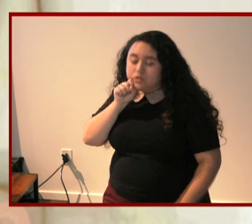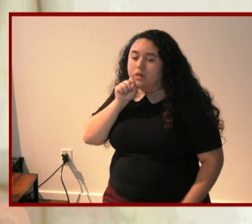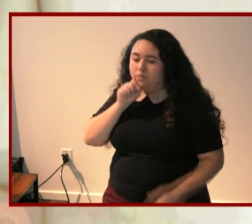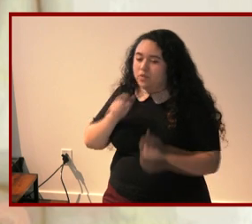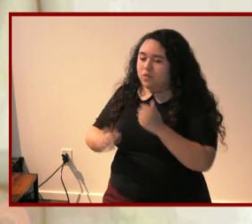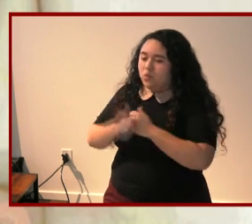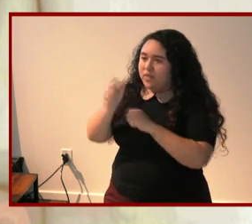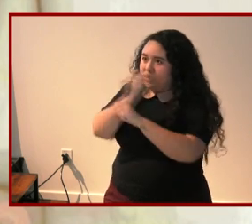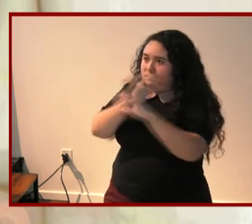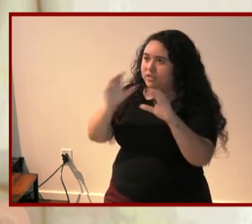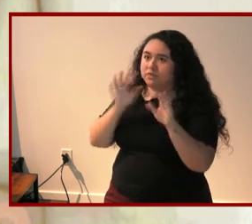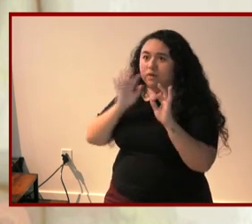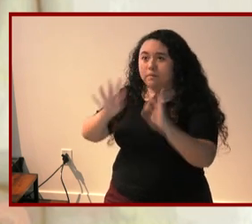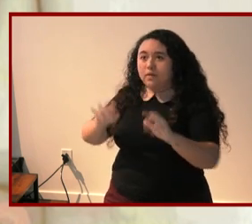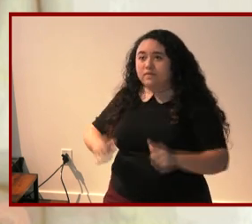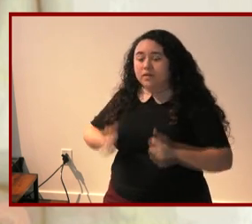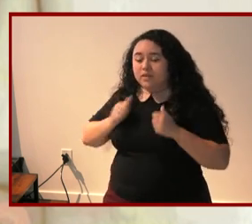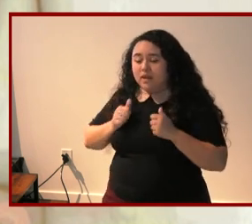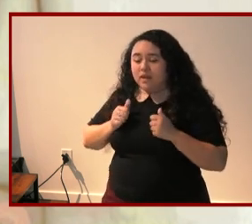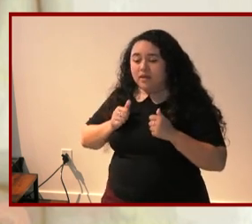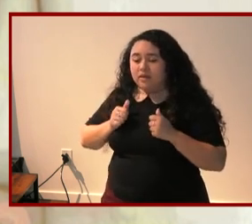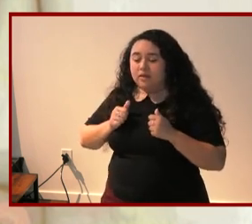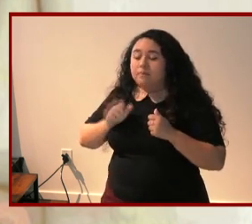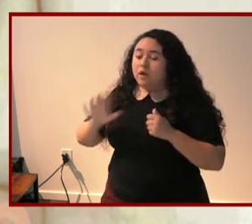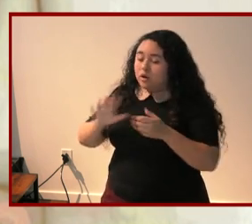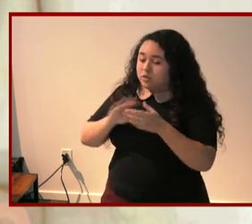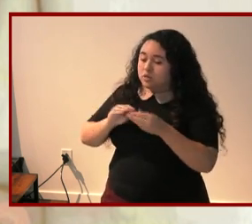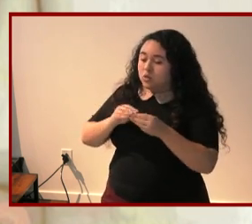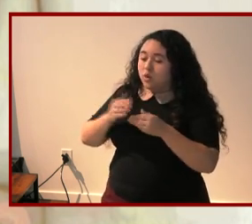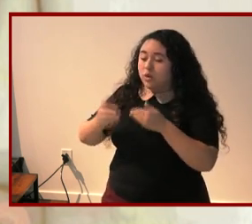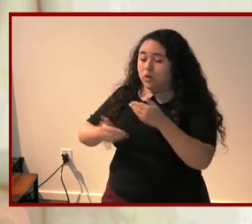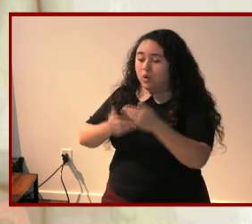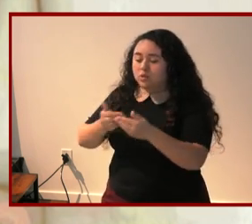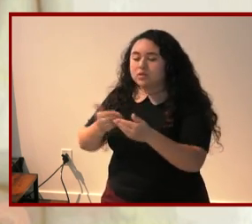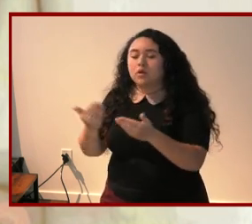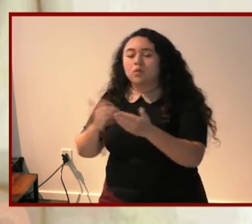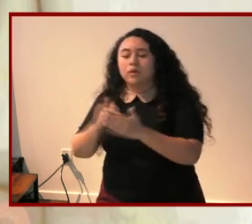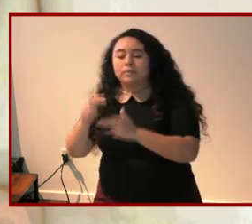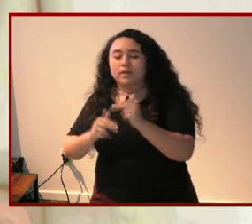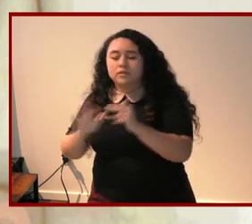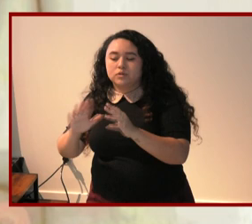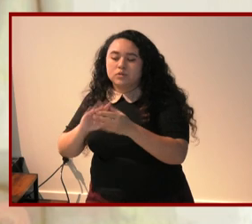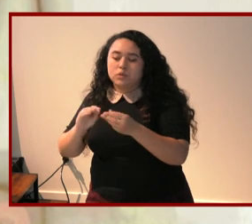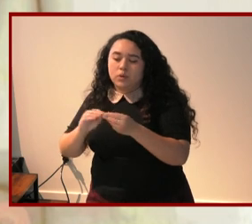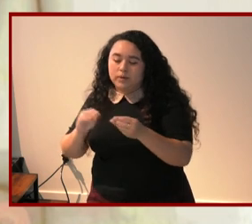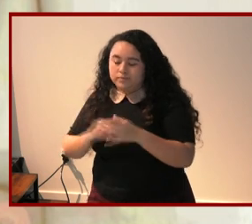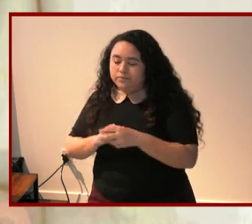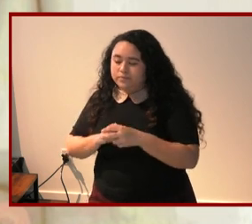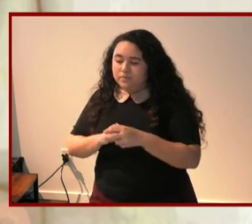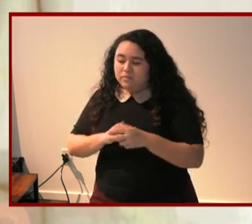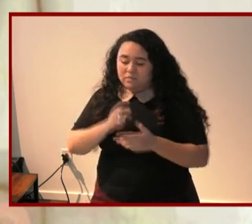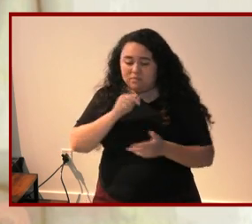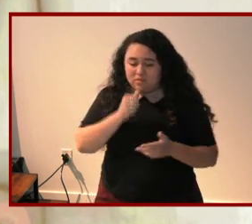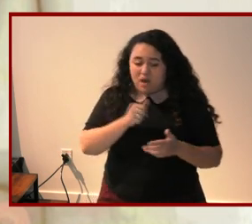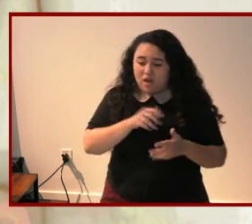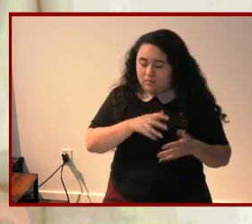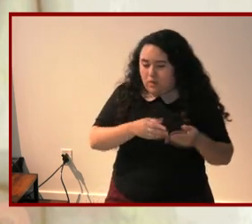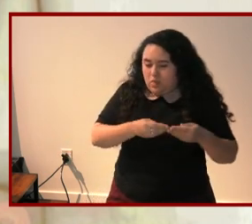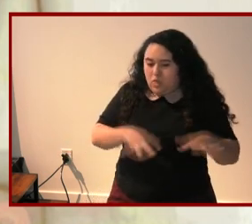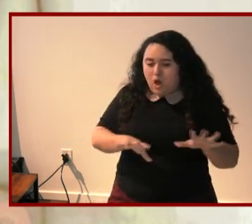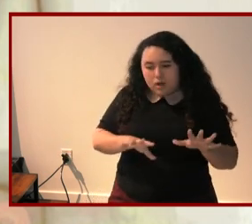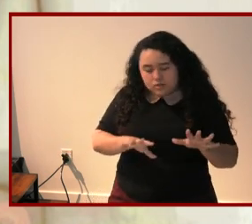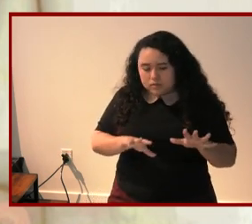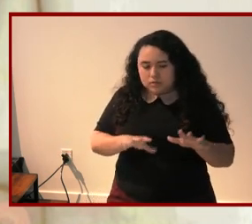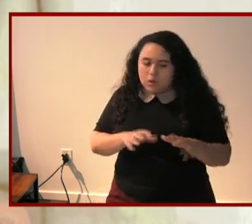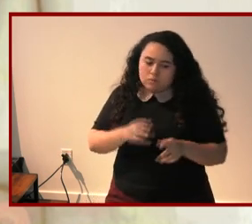story unfolds hampton reconstruction reconstructs it instead of a loss she begins to see parenting nella as an